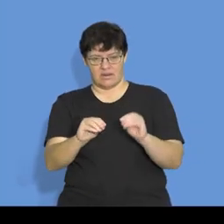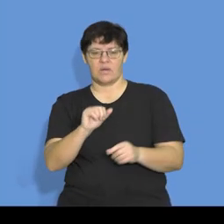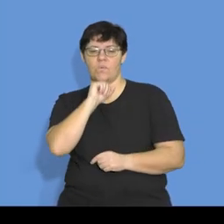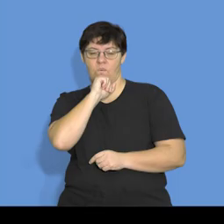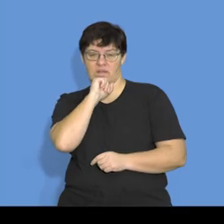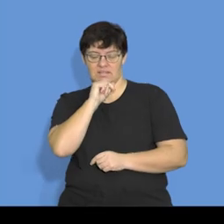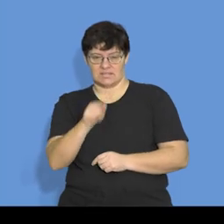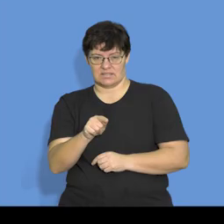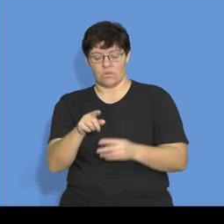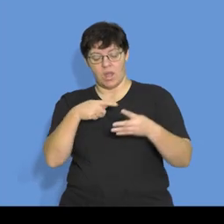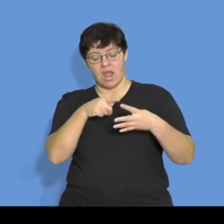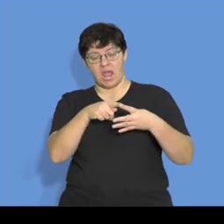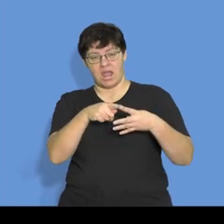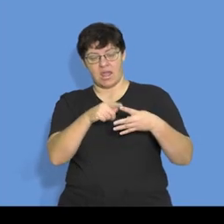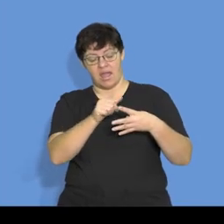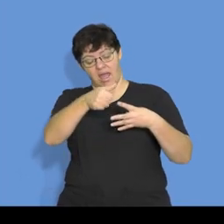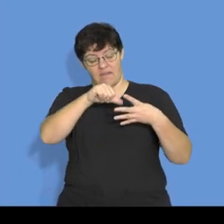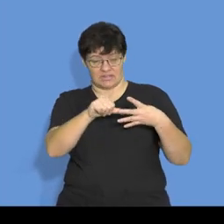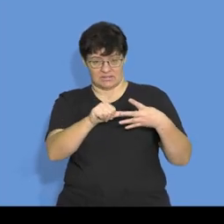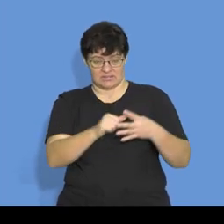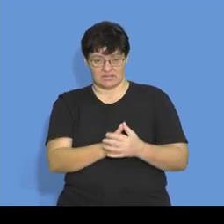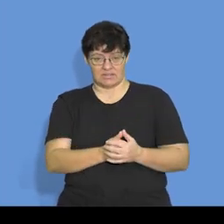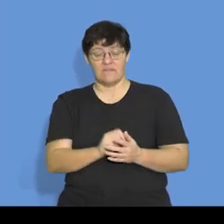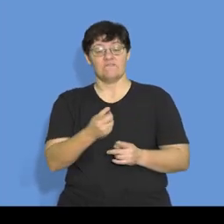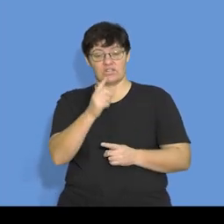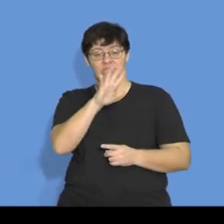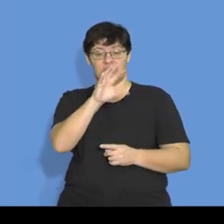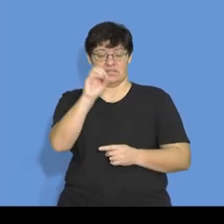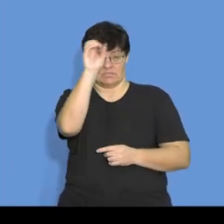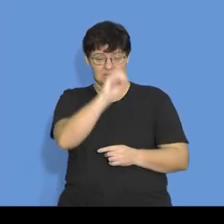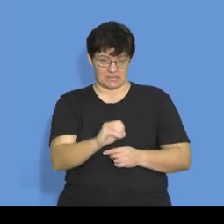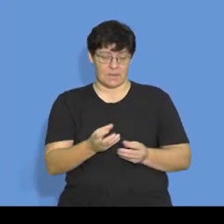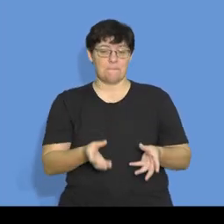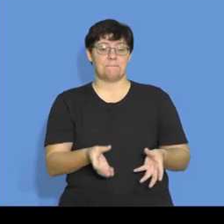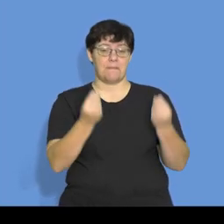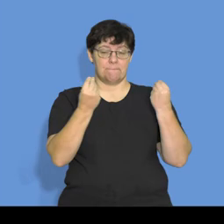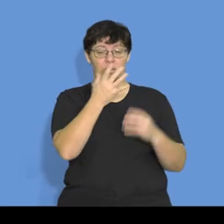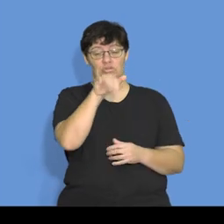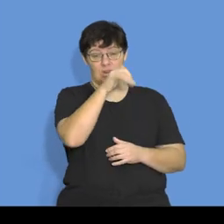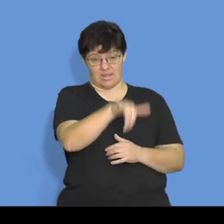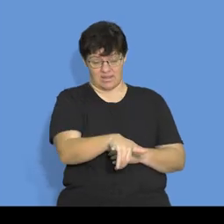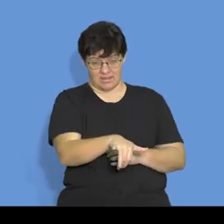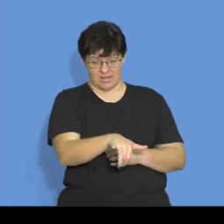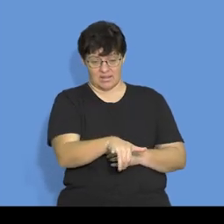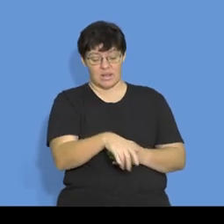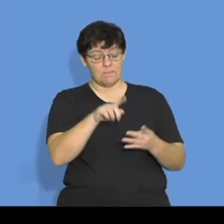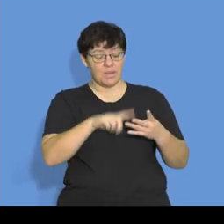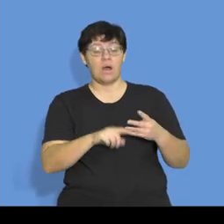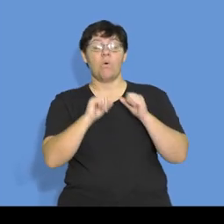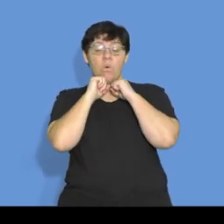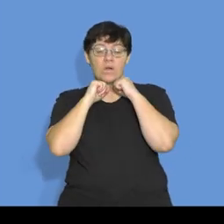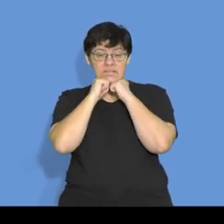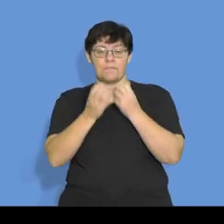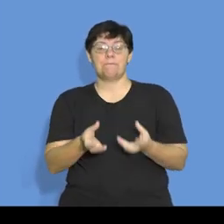after that month. So, the first month was the 50%, which we would have received in July, obviously. But in August, we're receiving